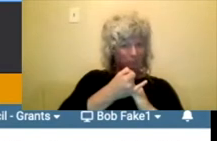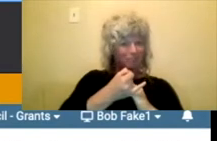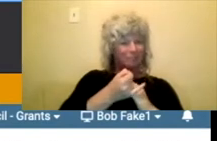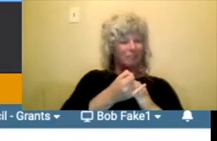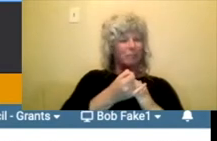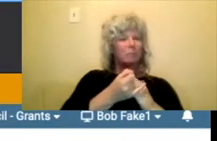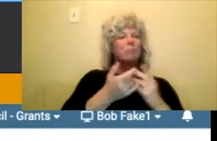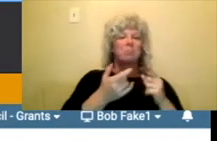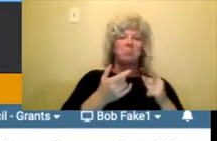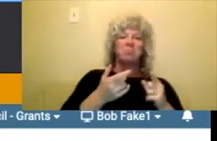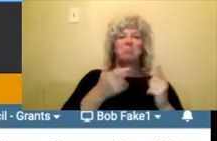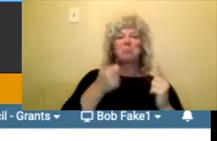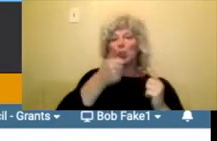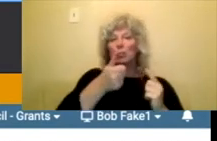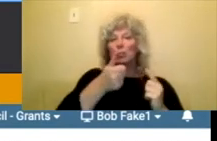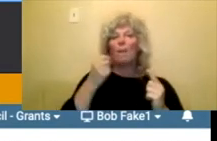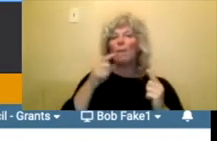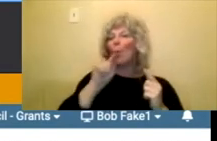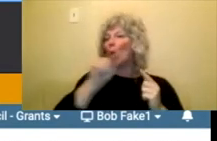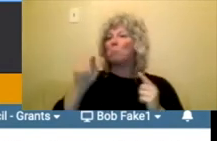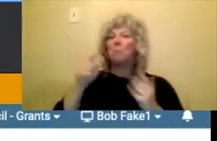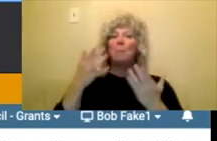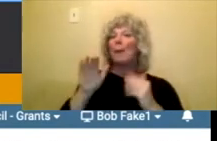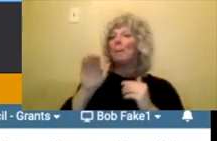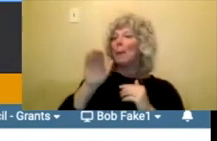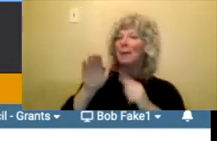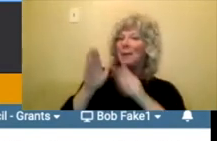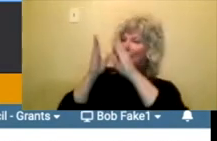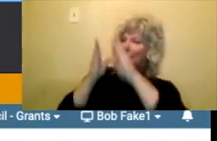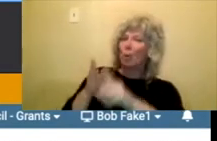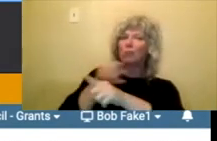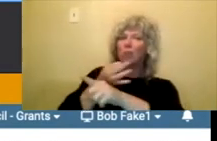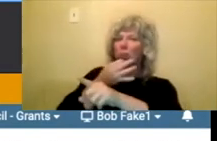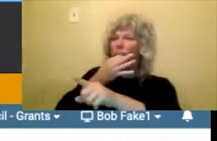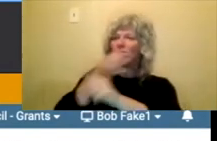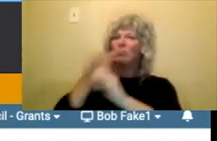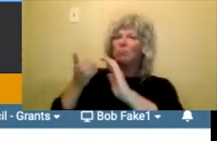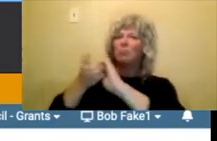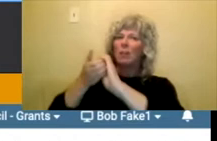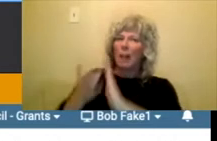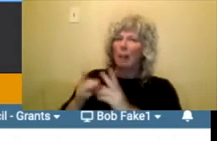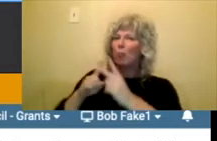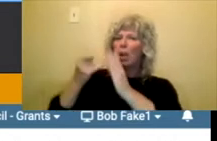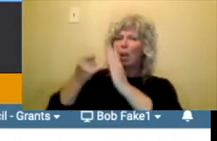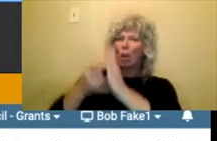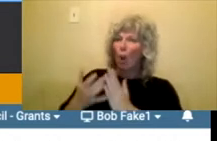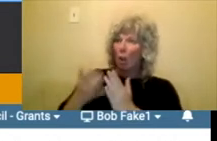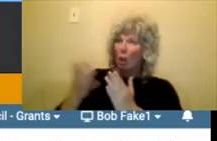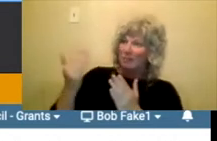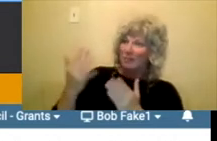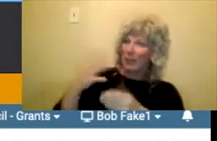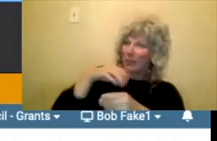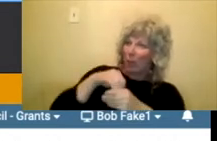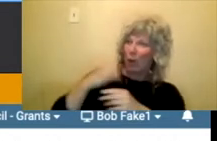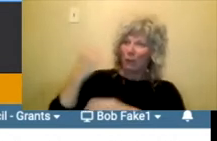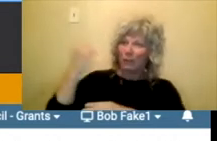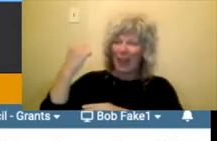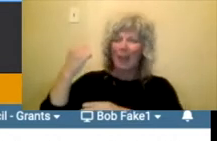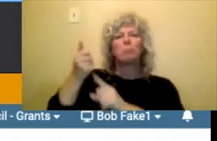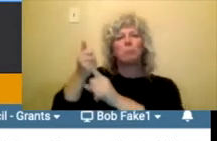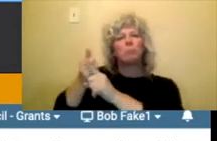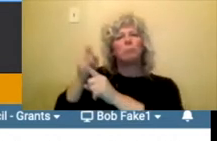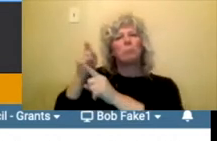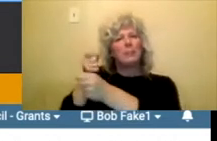and or collaborators to actually complete your project. Um, so, um, you would apply